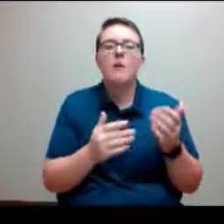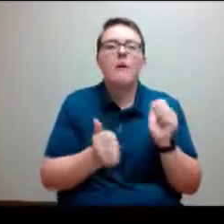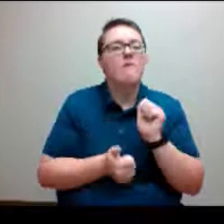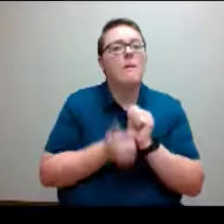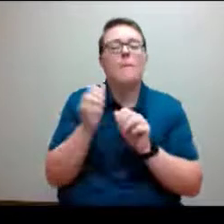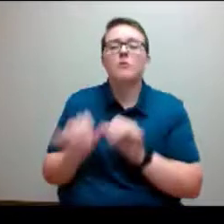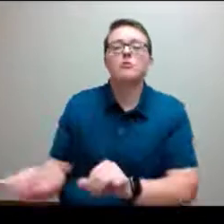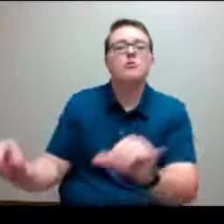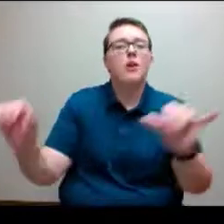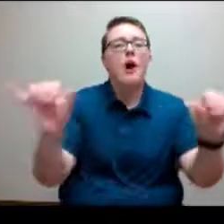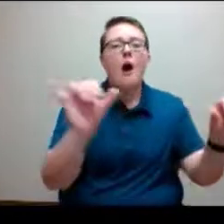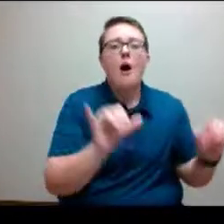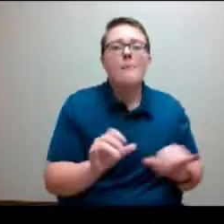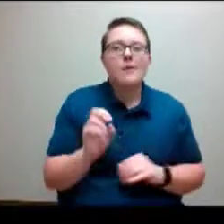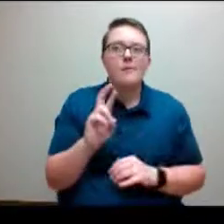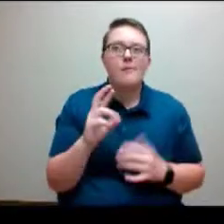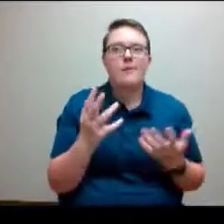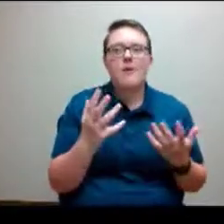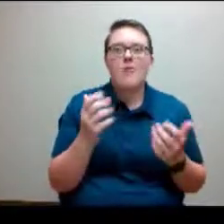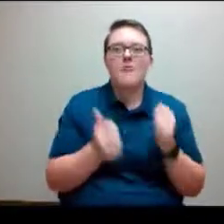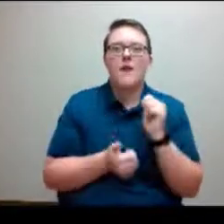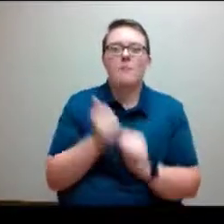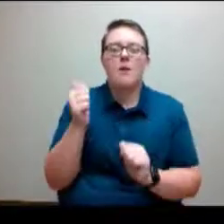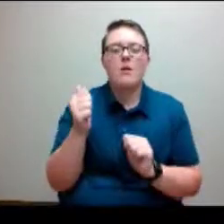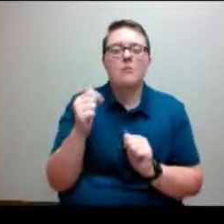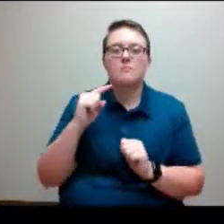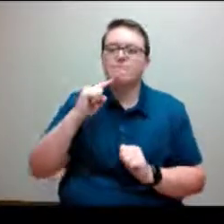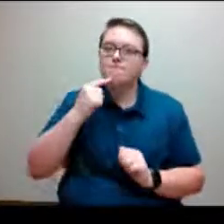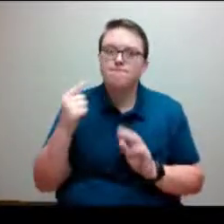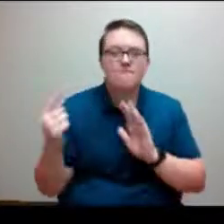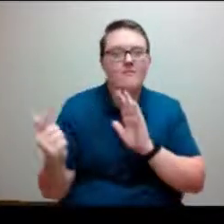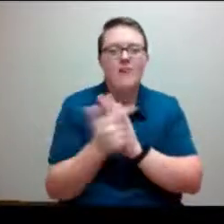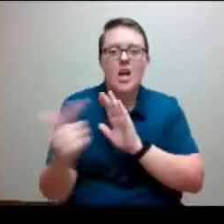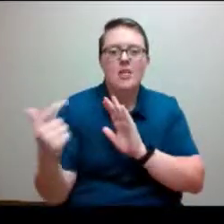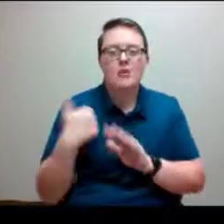or severe violations that we typically see in this area.